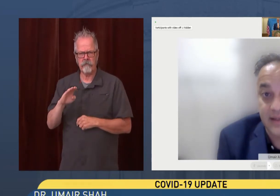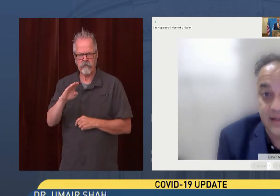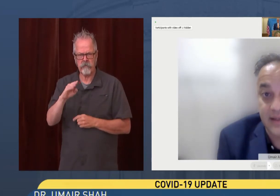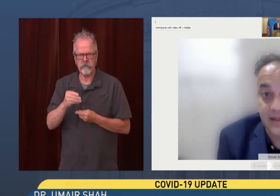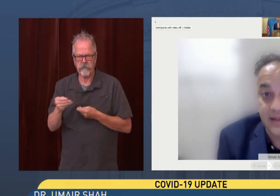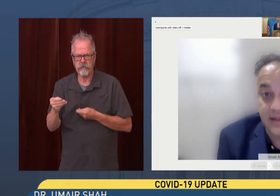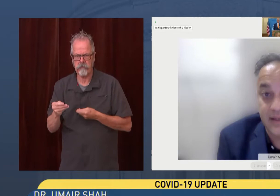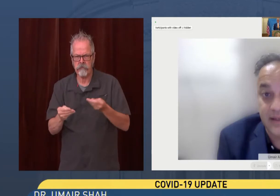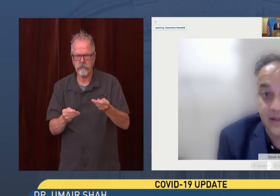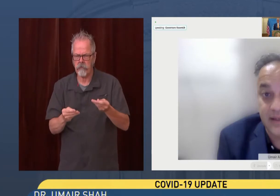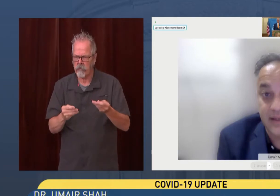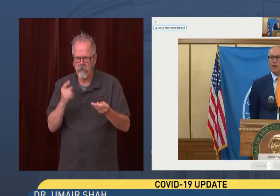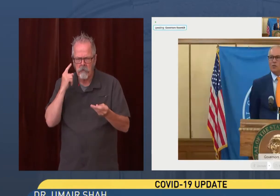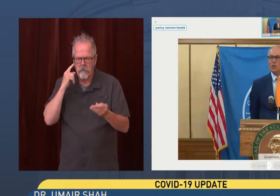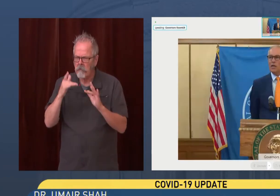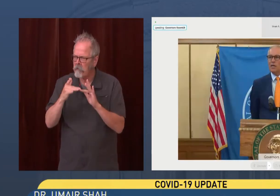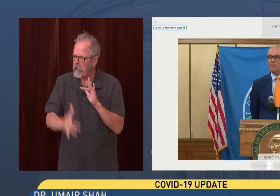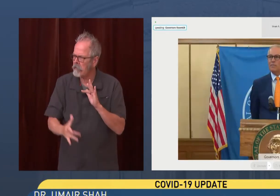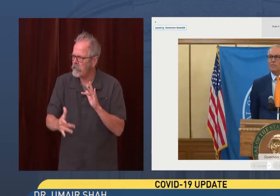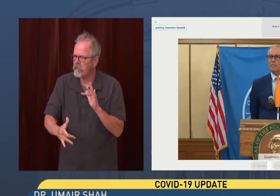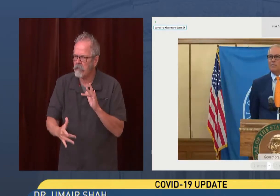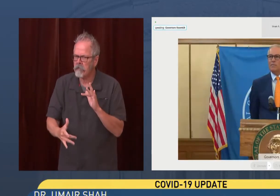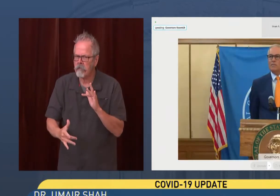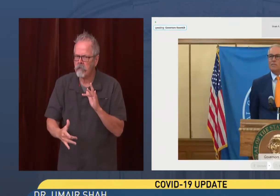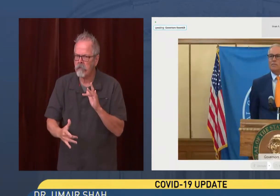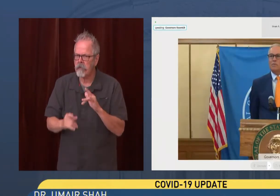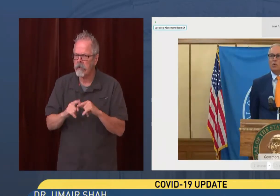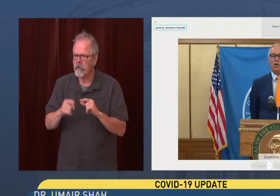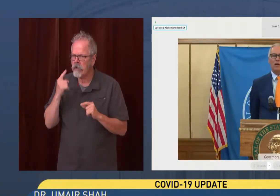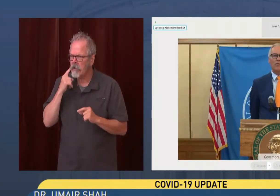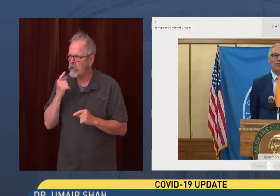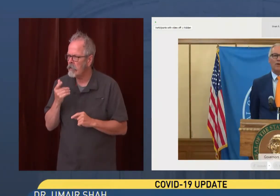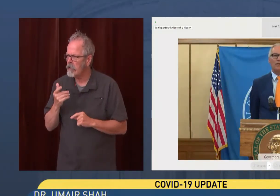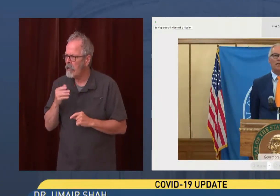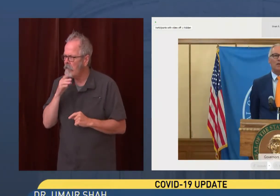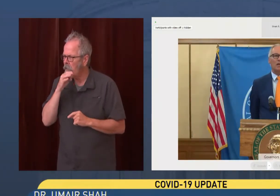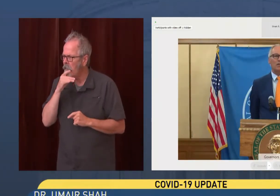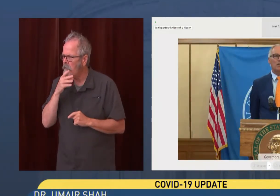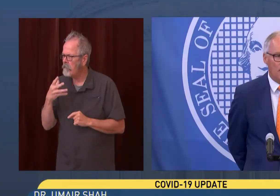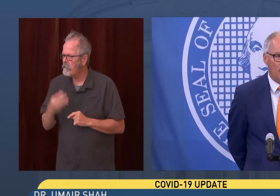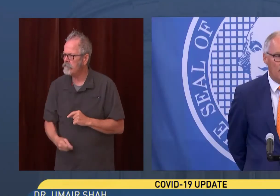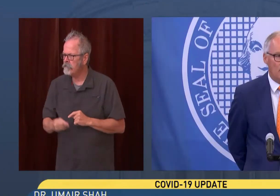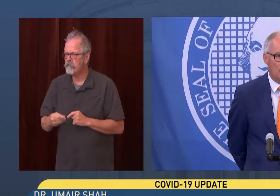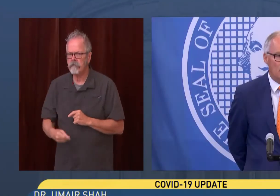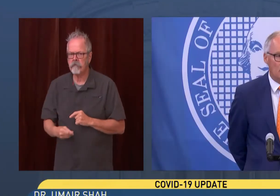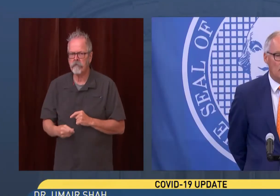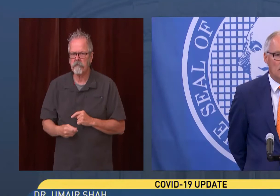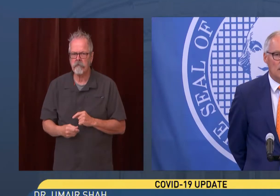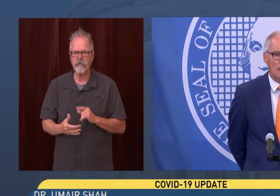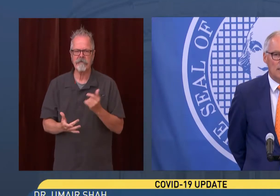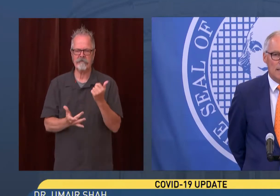We lost you there for a second, Dr. Shah. We're looking for a technological fix here.